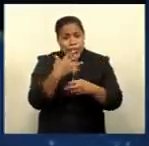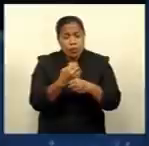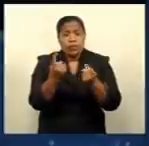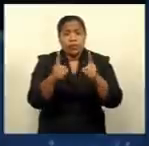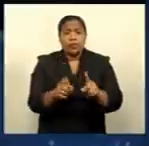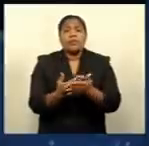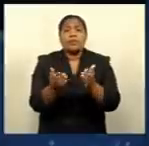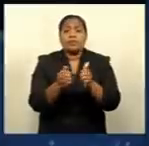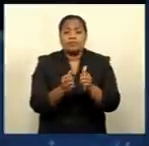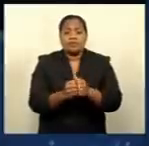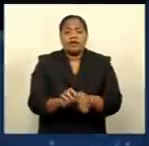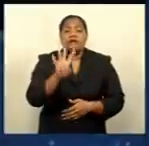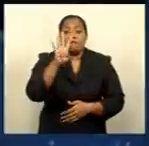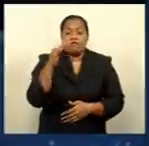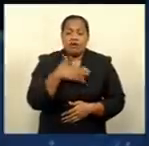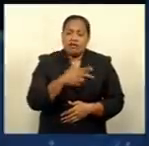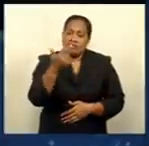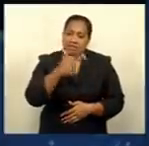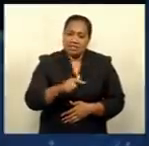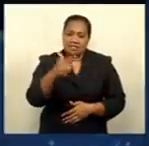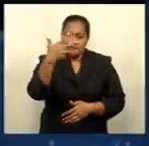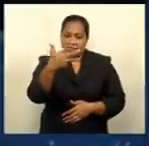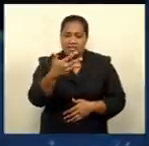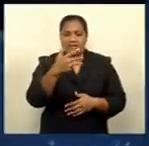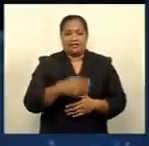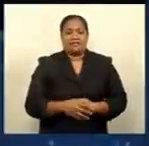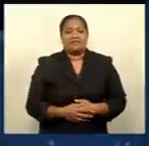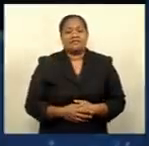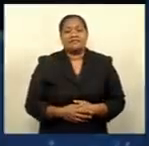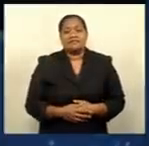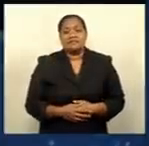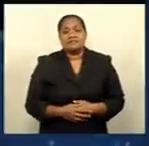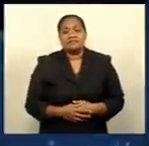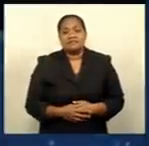-19 death toll now stands at 479.